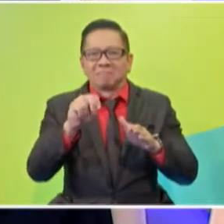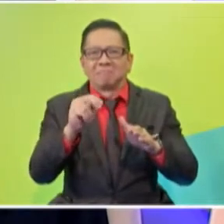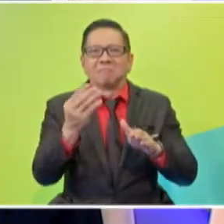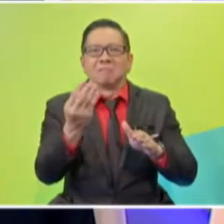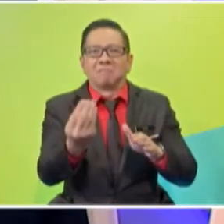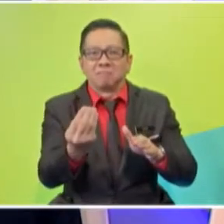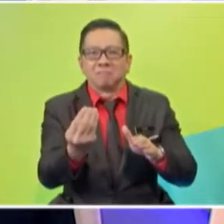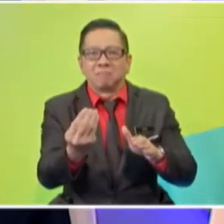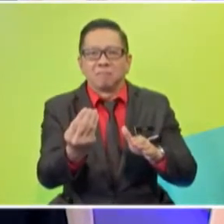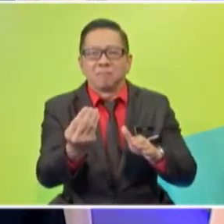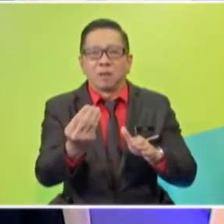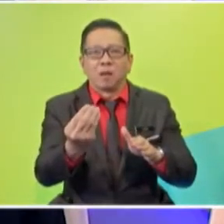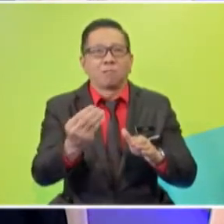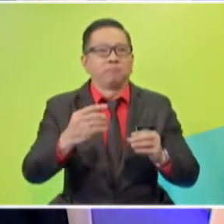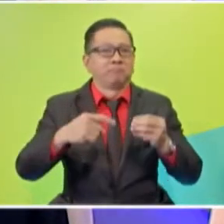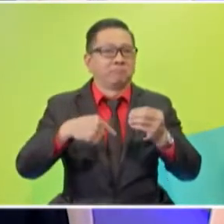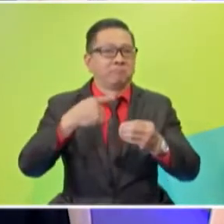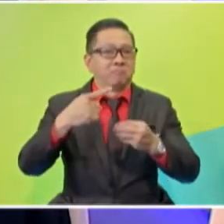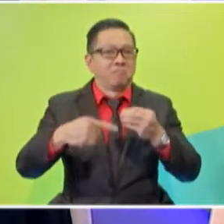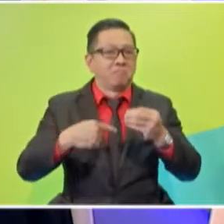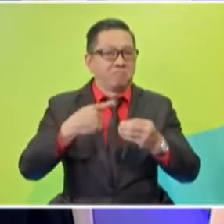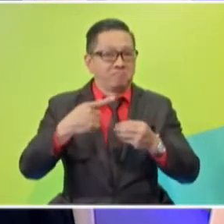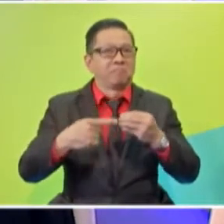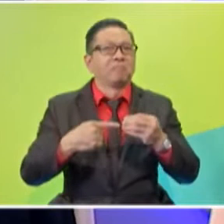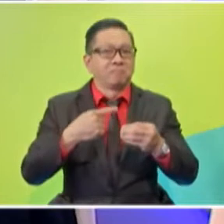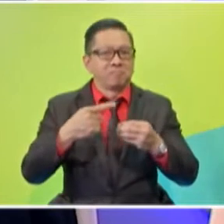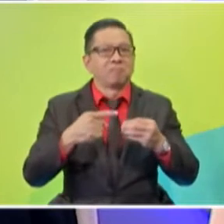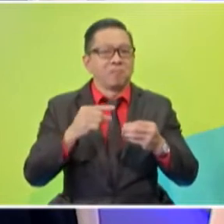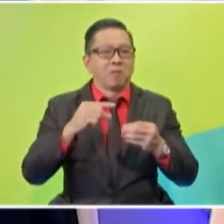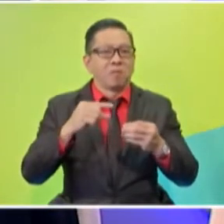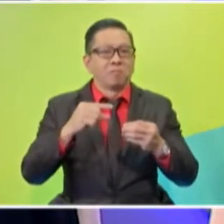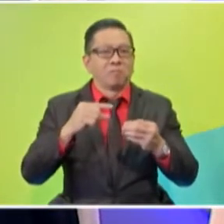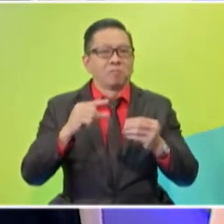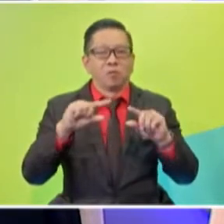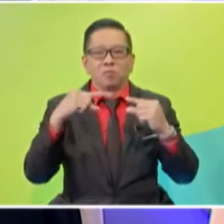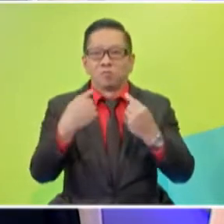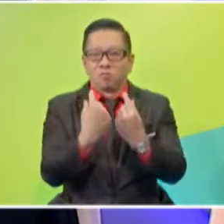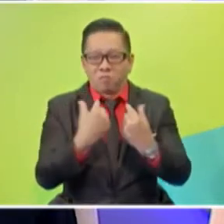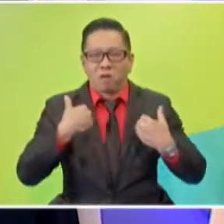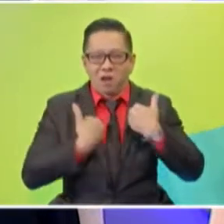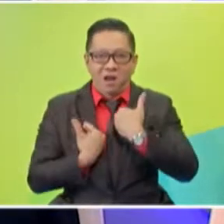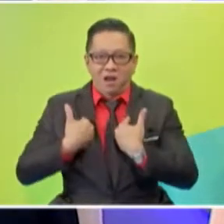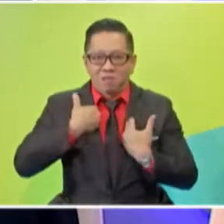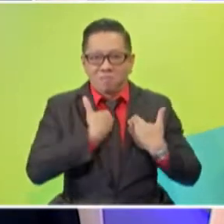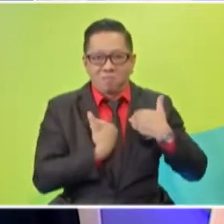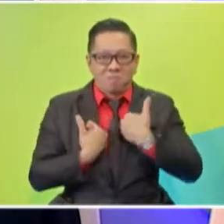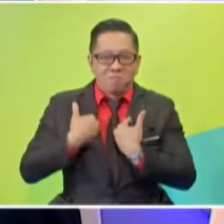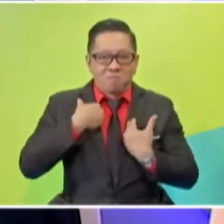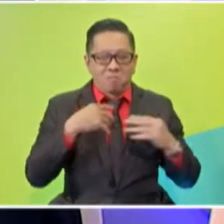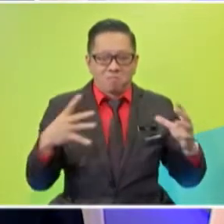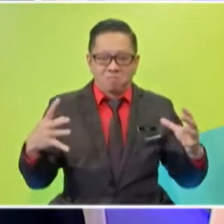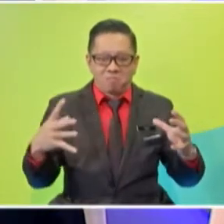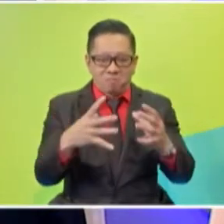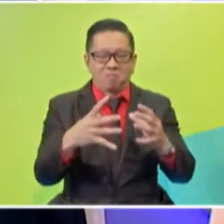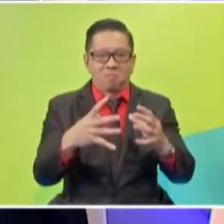Yeah. For example, when they want a group of animals, they have living in a jungle, let's say rural in a